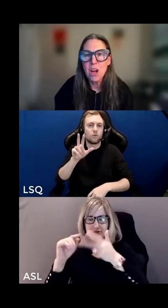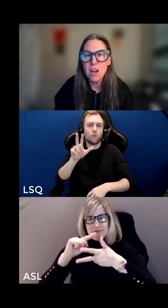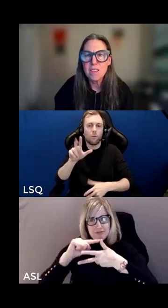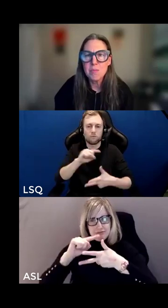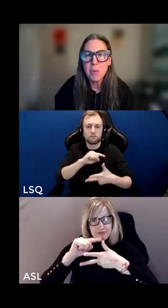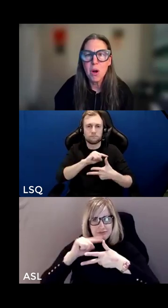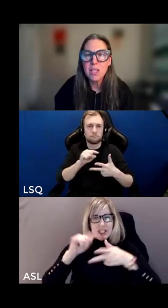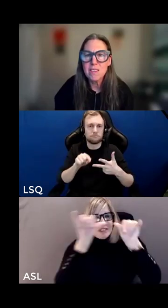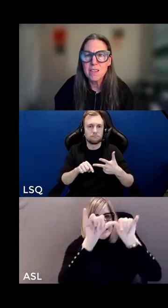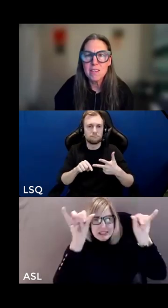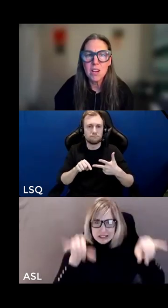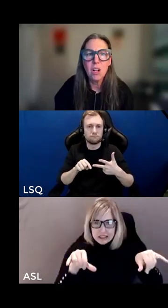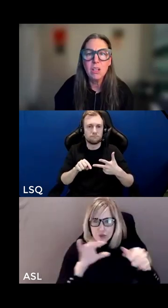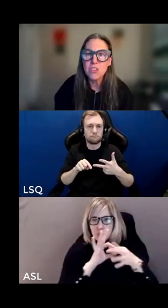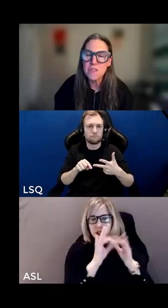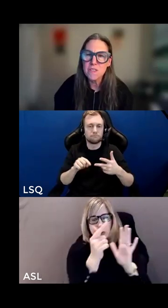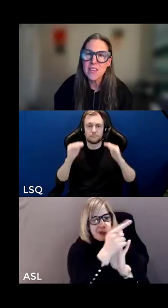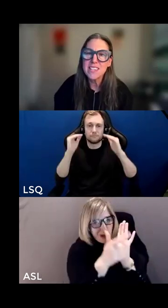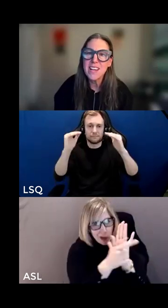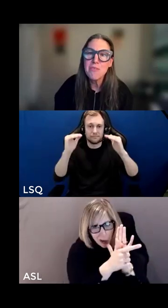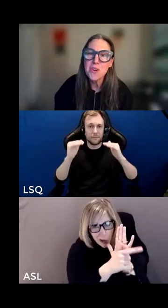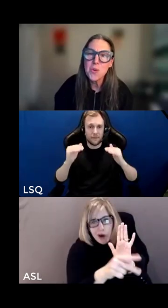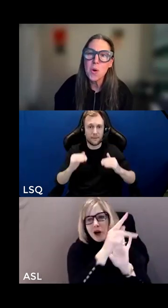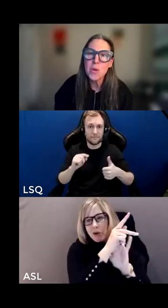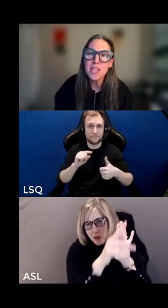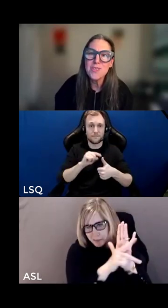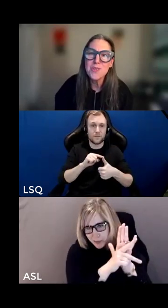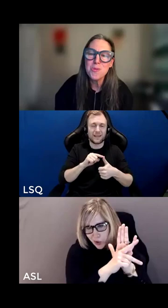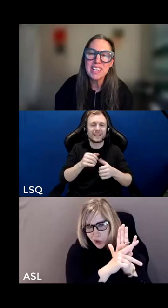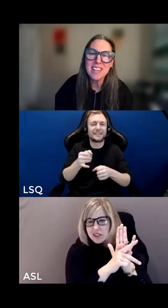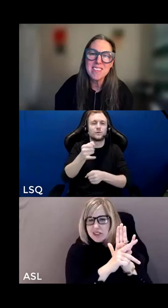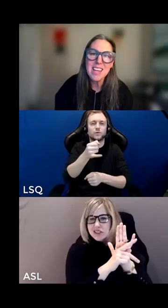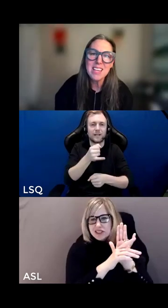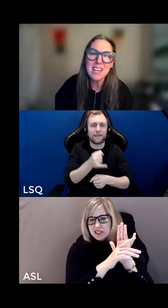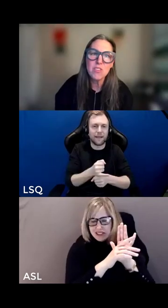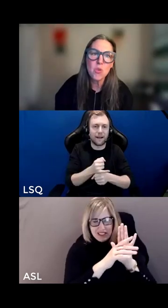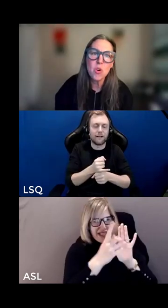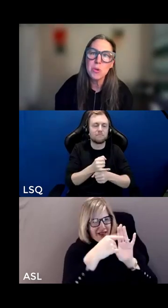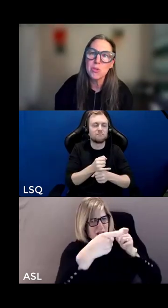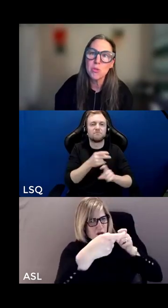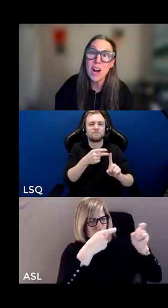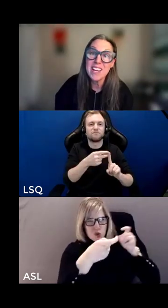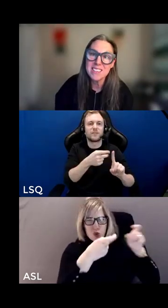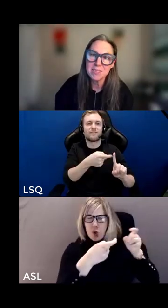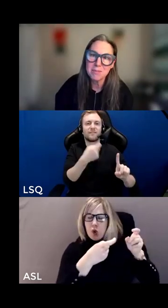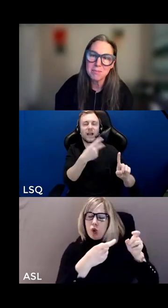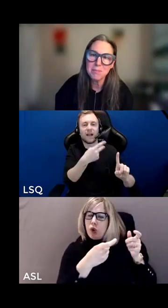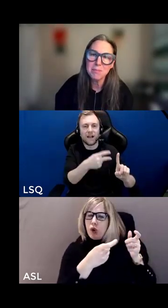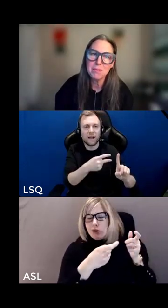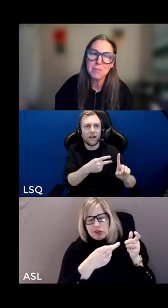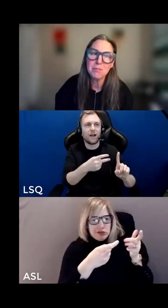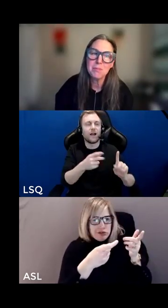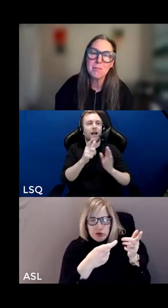through laws policies cultures that govern what we do what gets taken as normal right